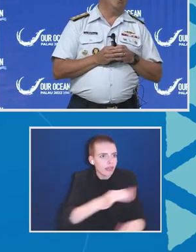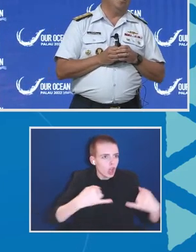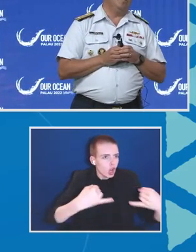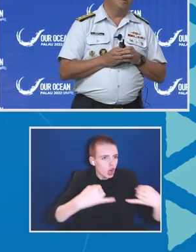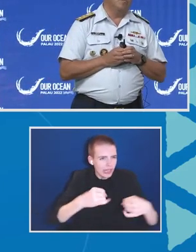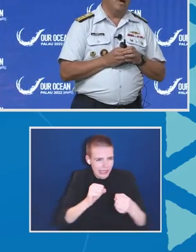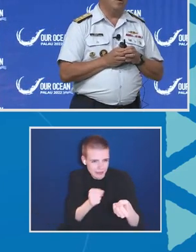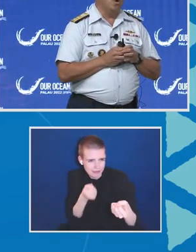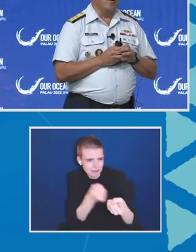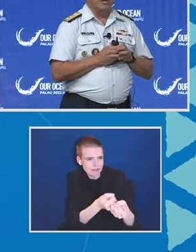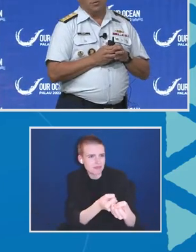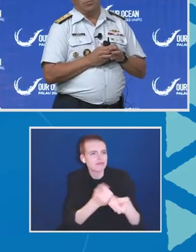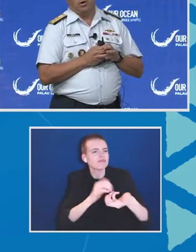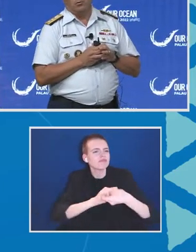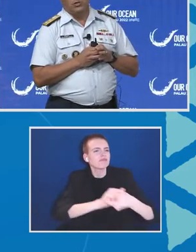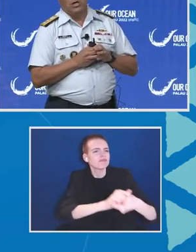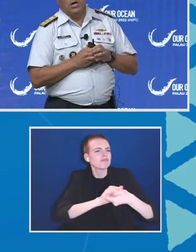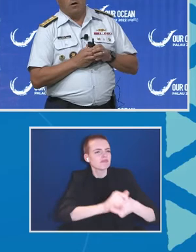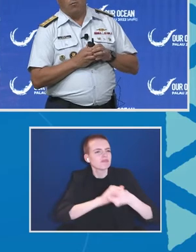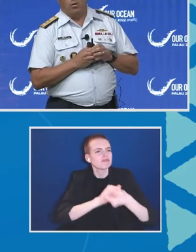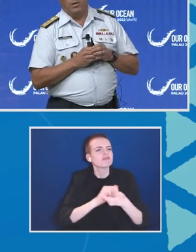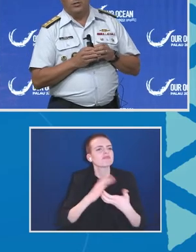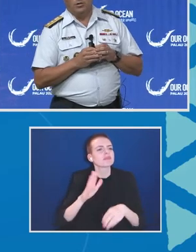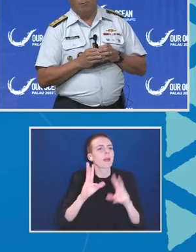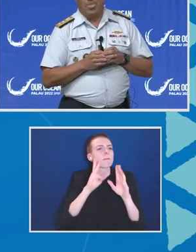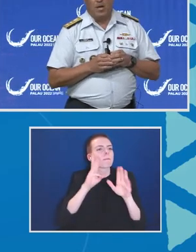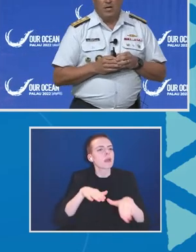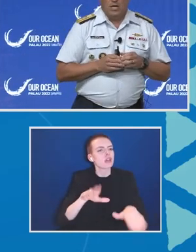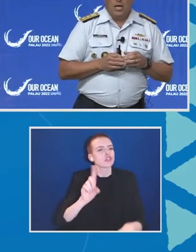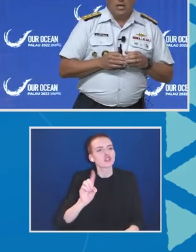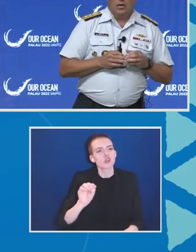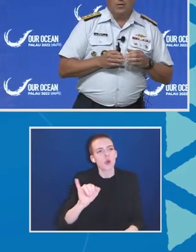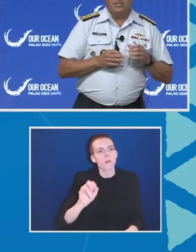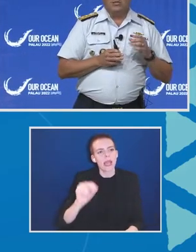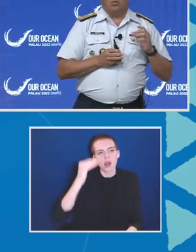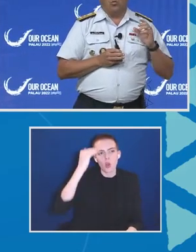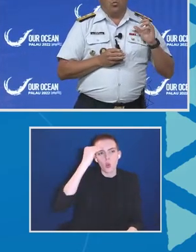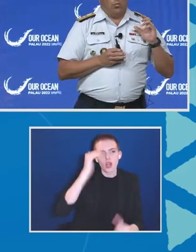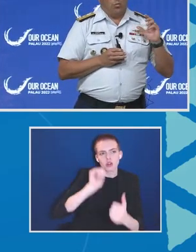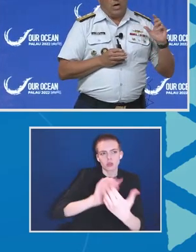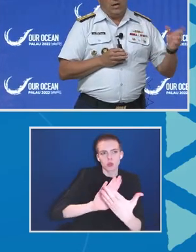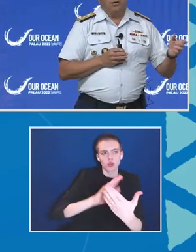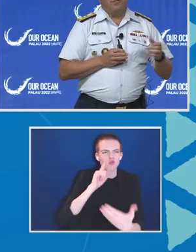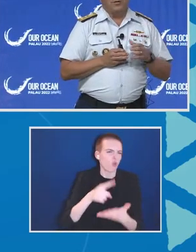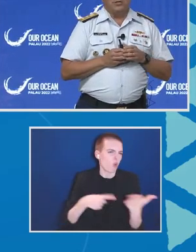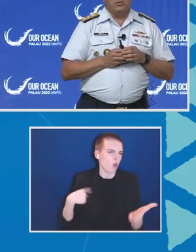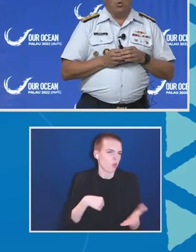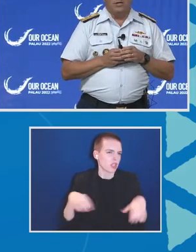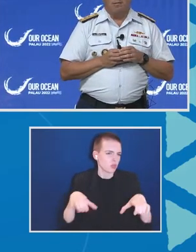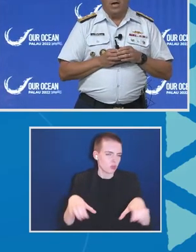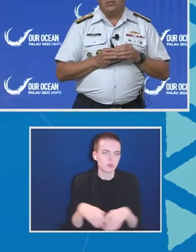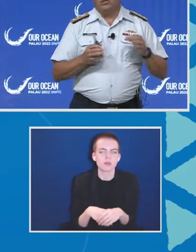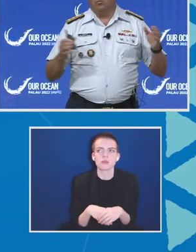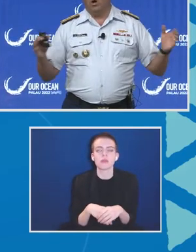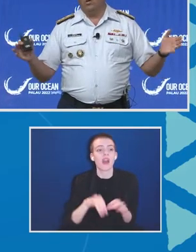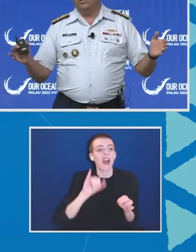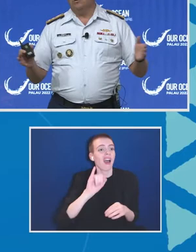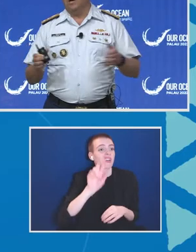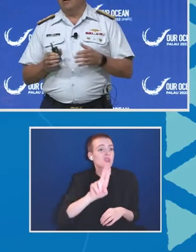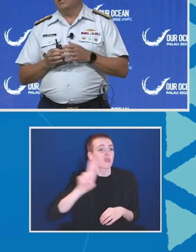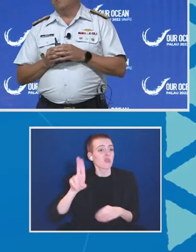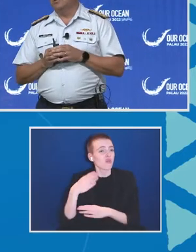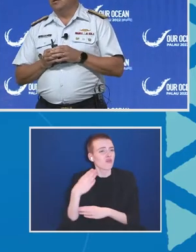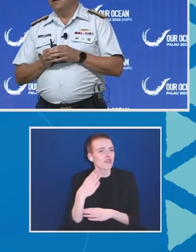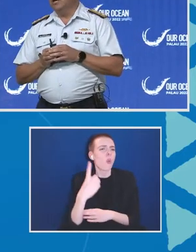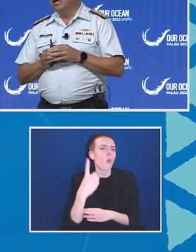maritime domain awareness approach of what we do. know, this is, IUU fishing's one dimension in what